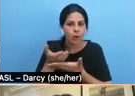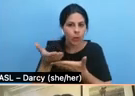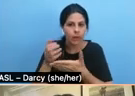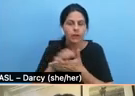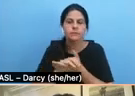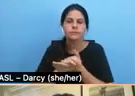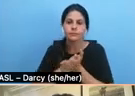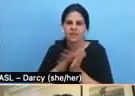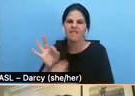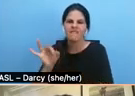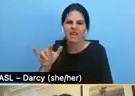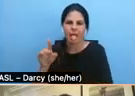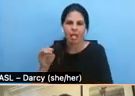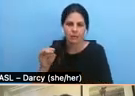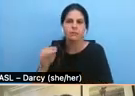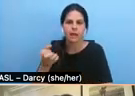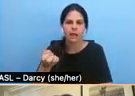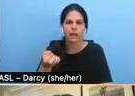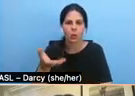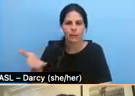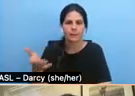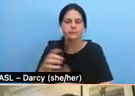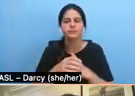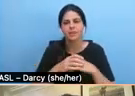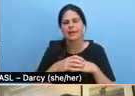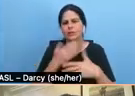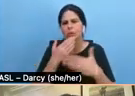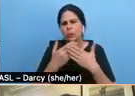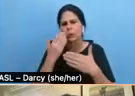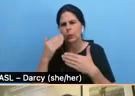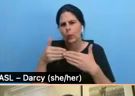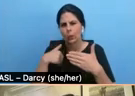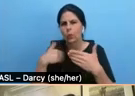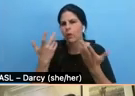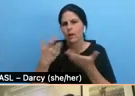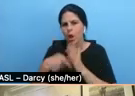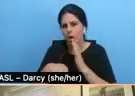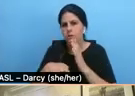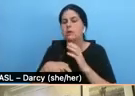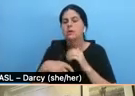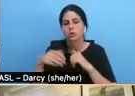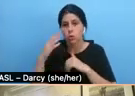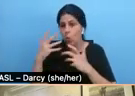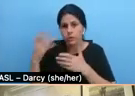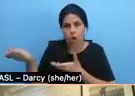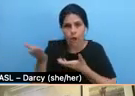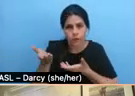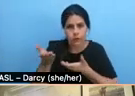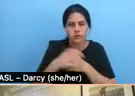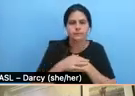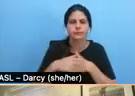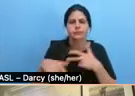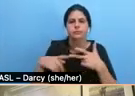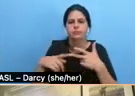those actual costs, um, and knowing what's, what's, you know, being offered in kind, their practical expenses, uh,